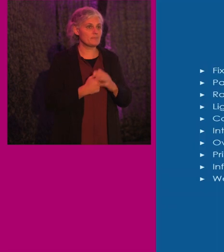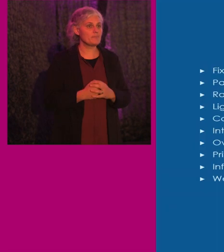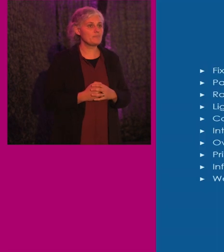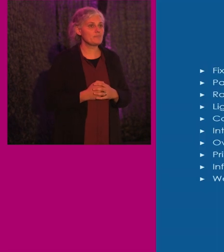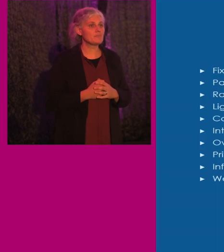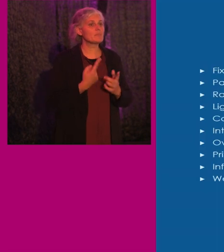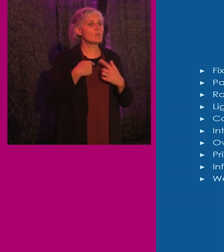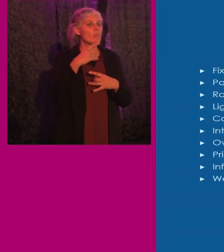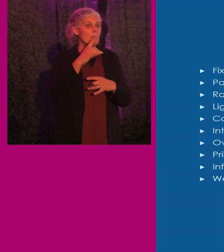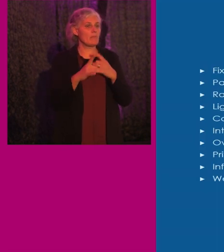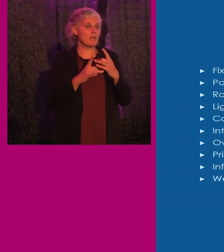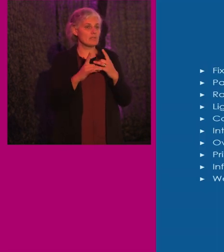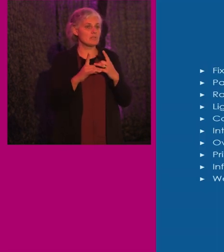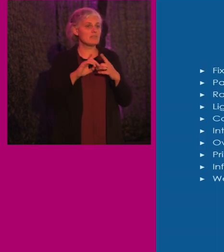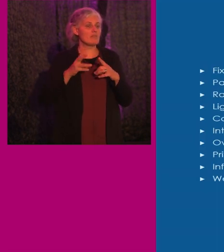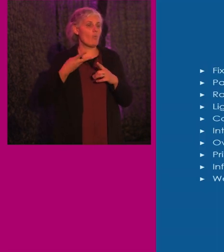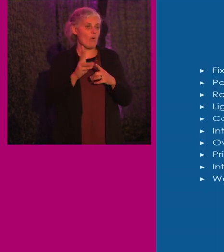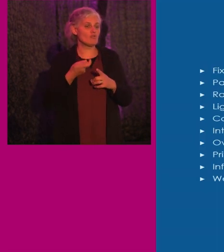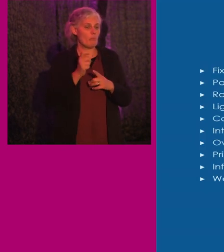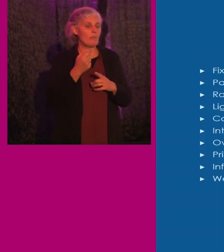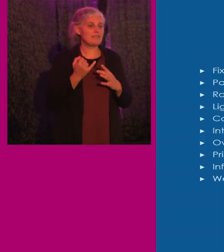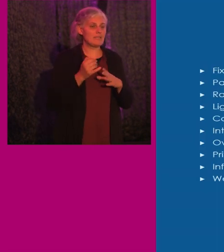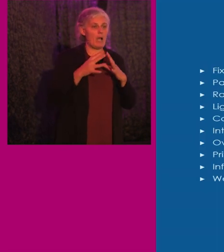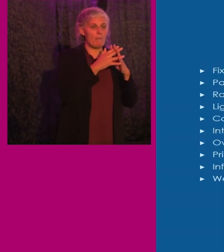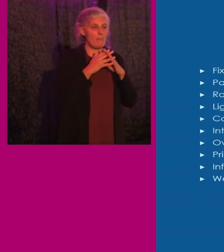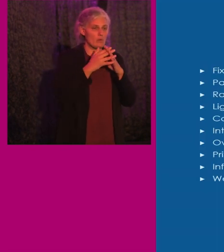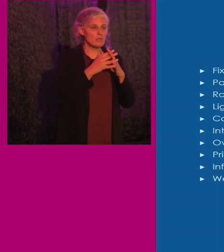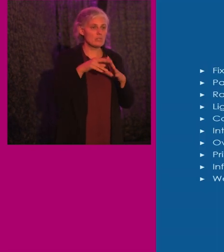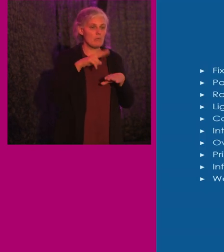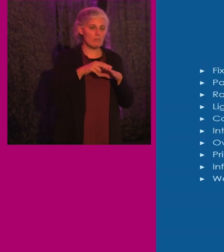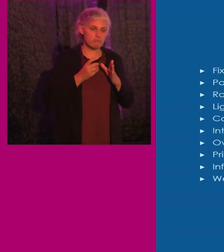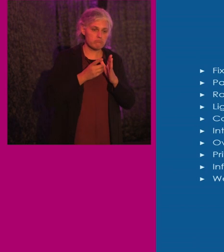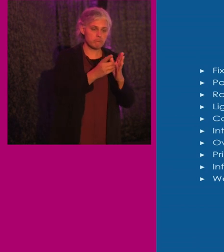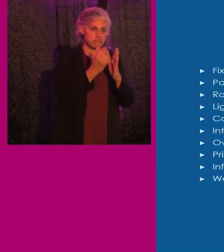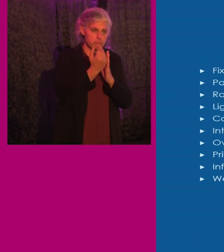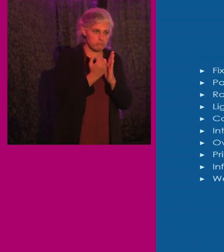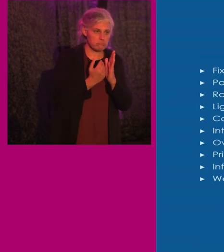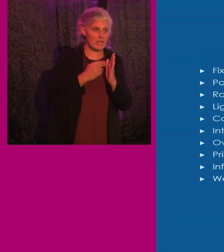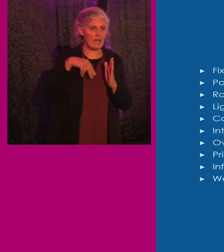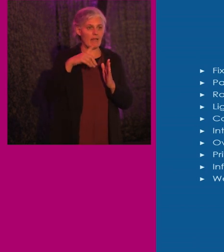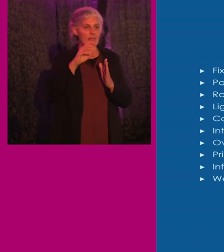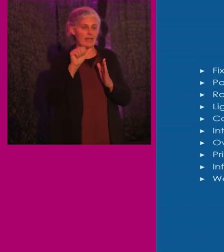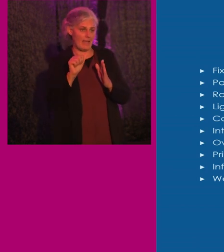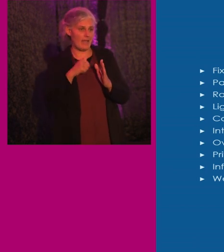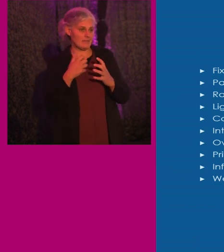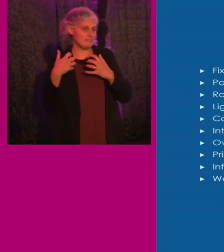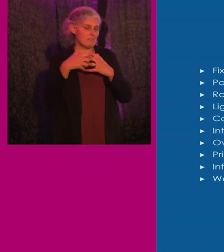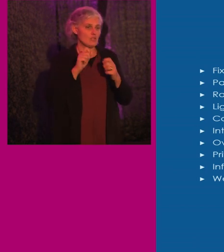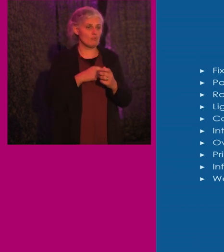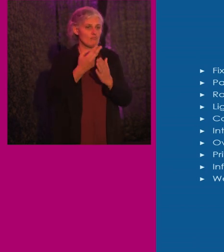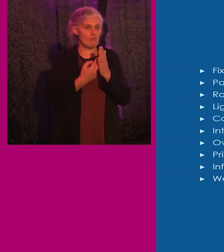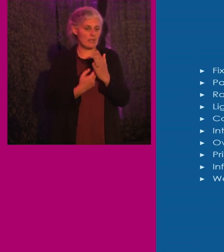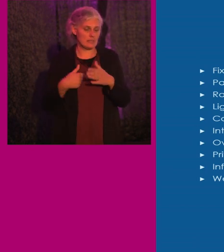We have many forms of transportation in the U.S. and those that are directly impacted by the ADA and its regulations